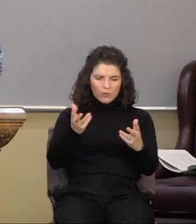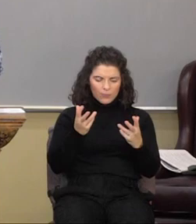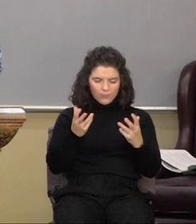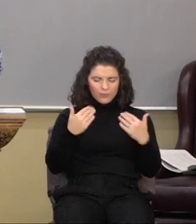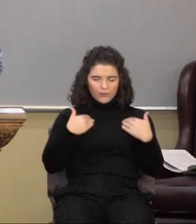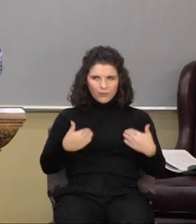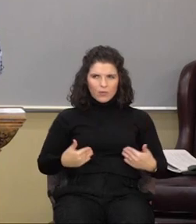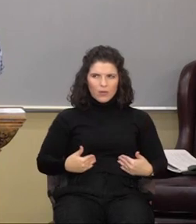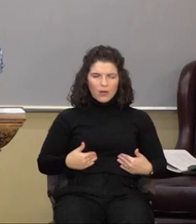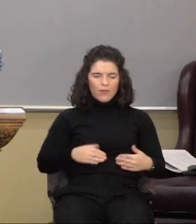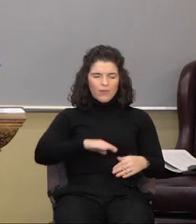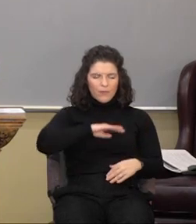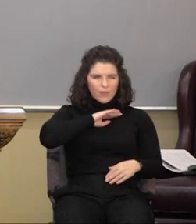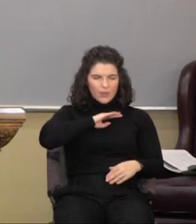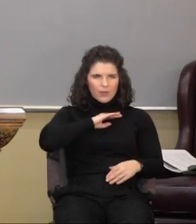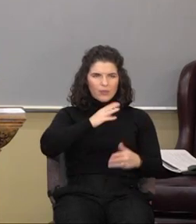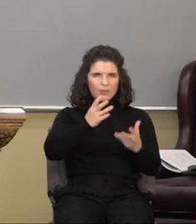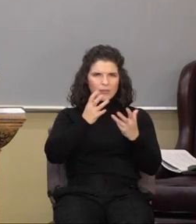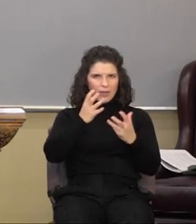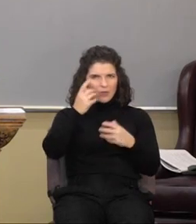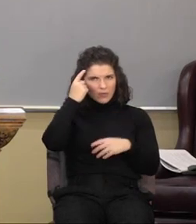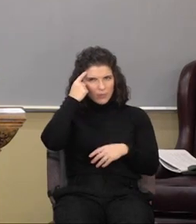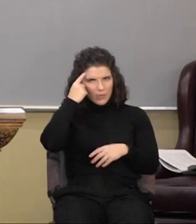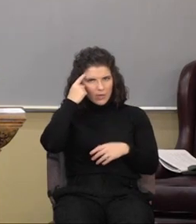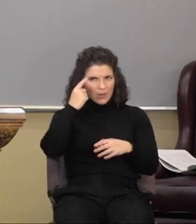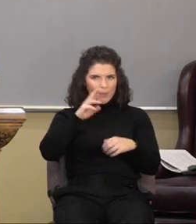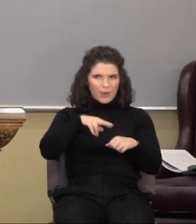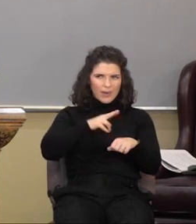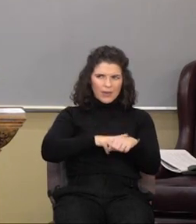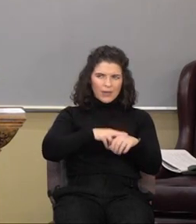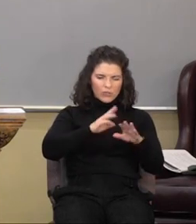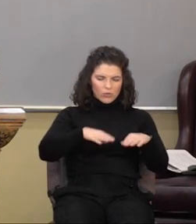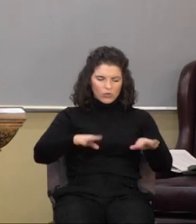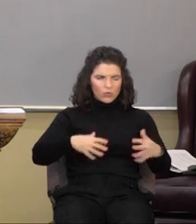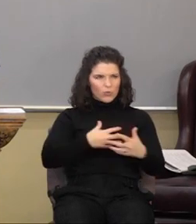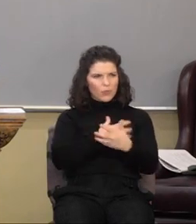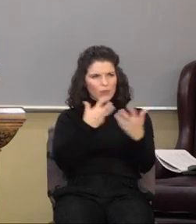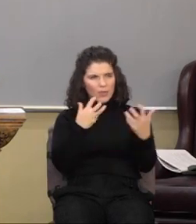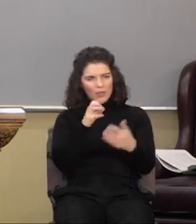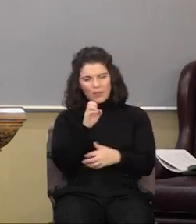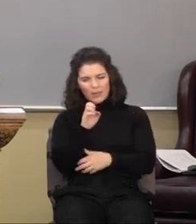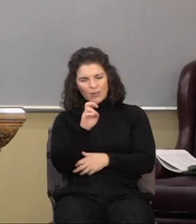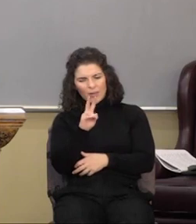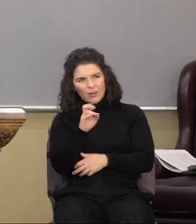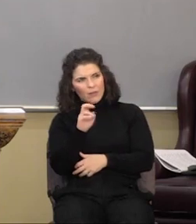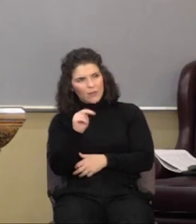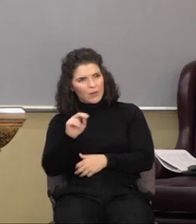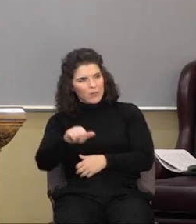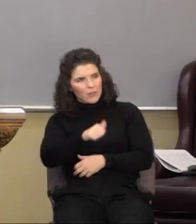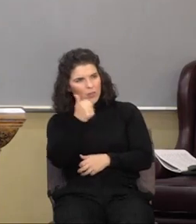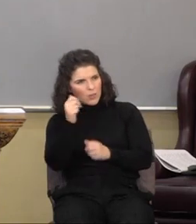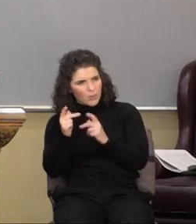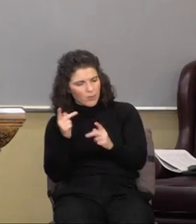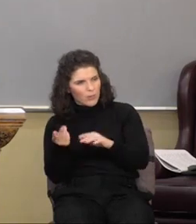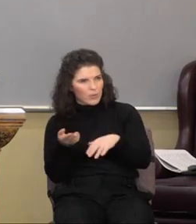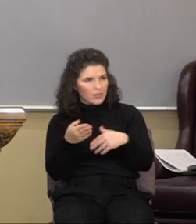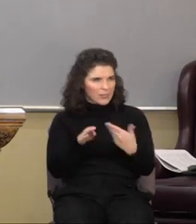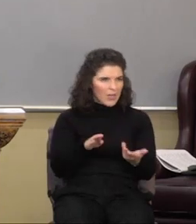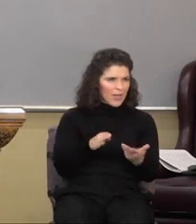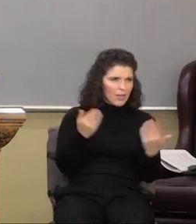of the flesh and of the mind that were by nature the children of wrath, even as others. You've heard this. We were dead, darkened, dominated.